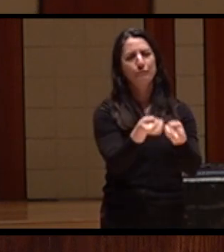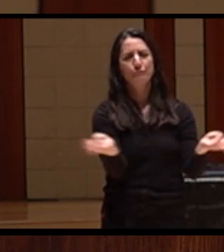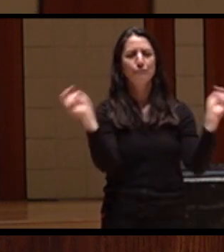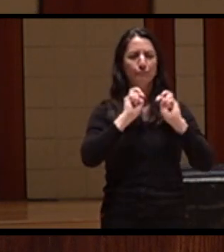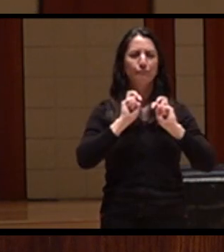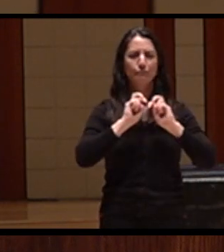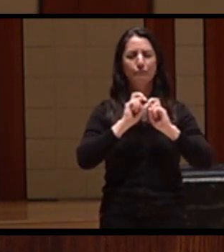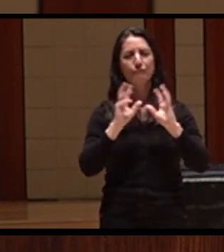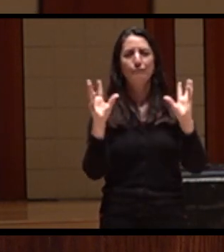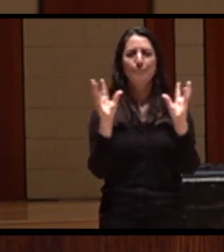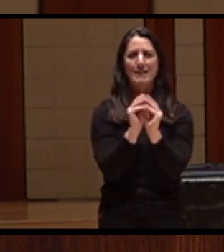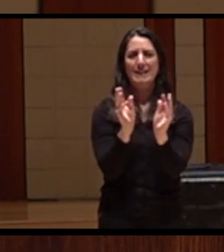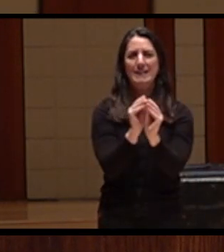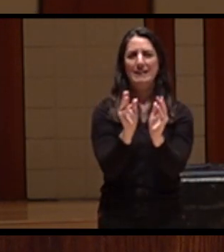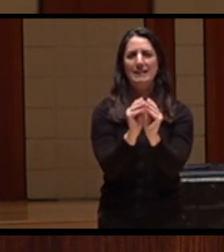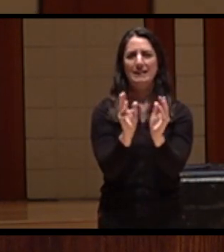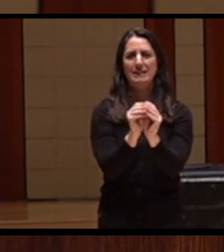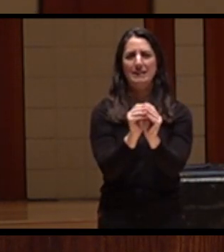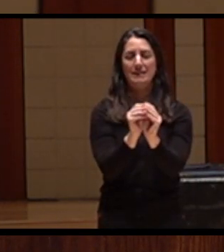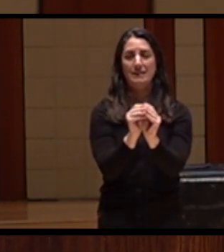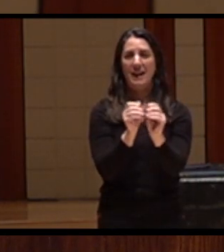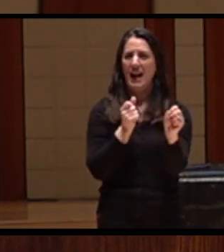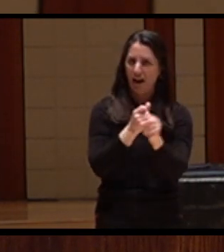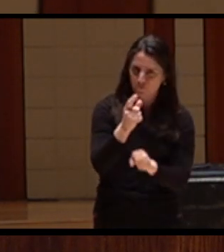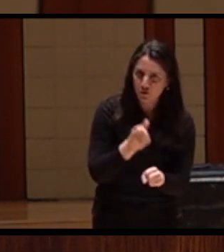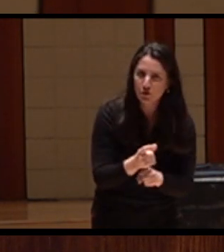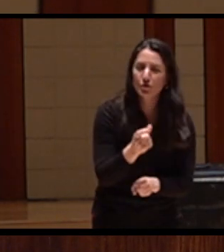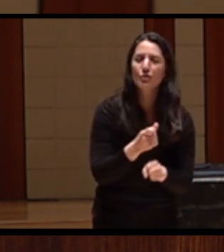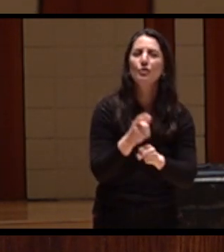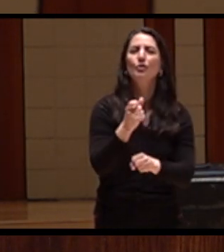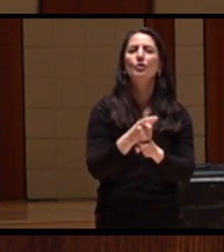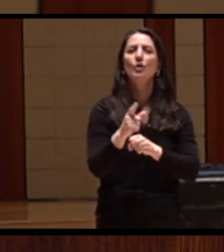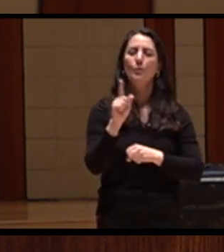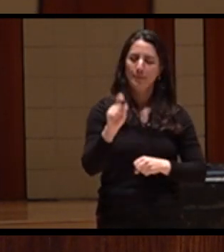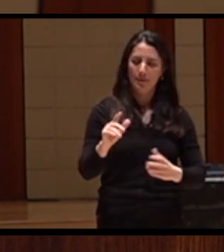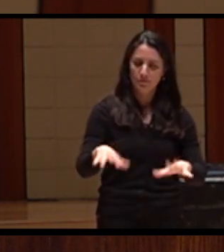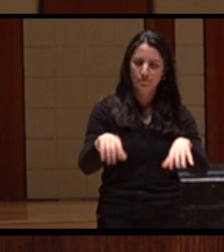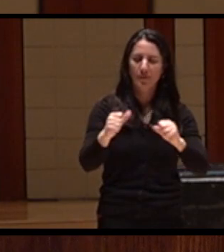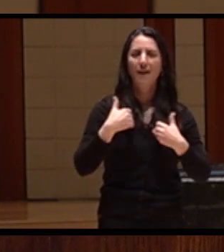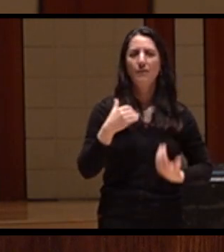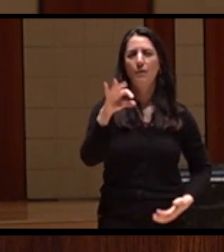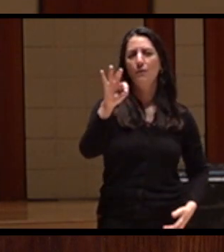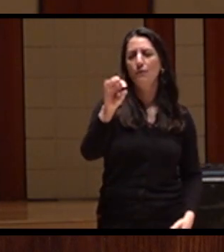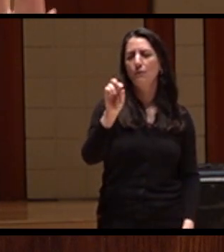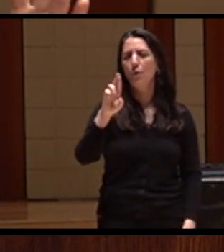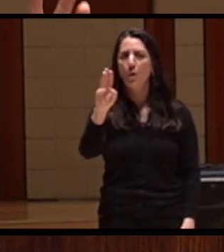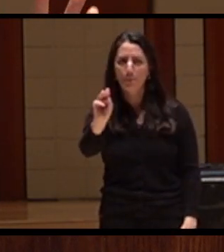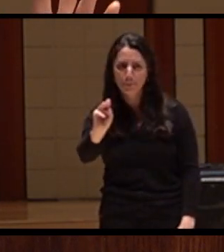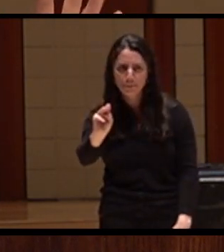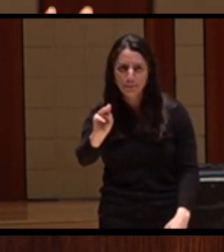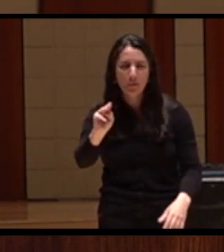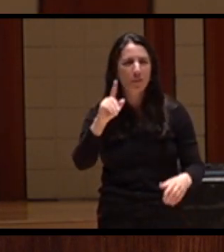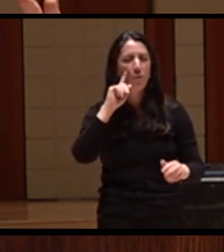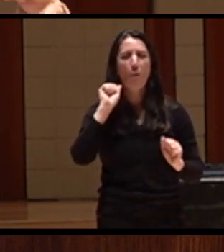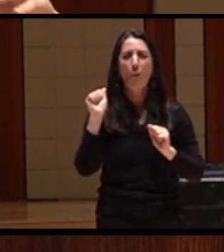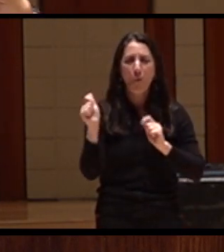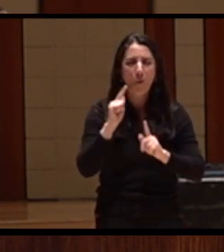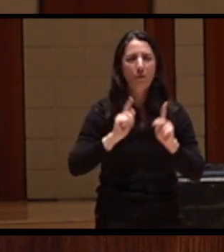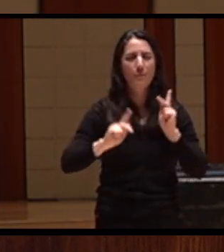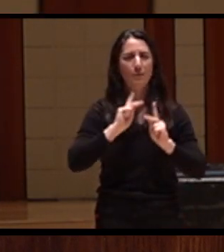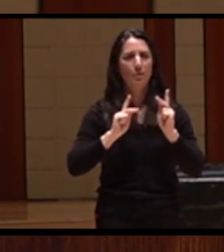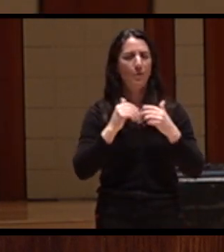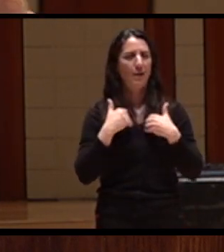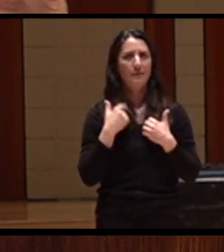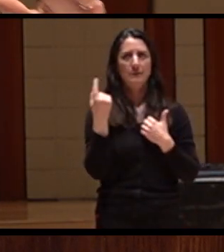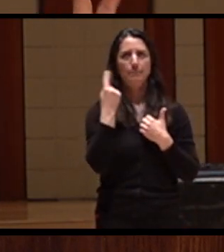fairly easily. Every year, the Bureau of Reclamation develops a Klamath operations plan that sets the pots of water for lake,